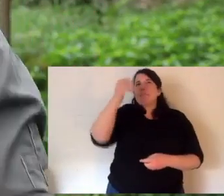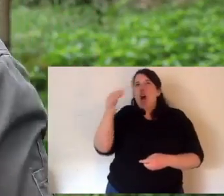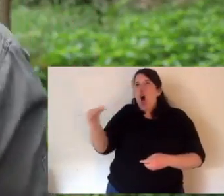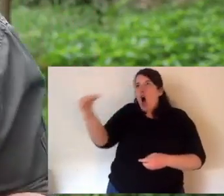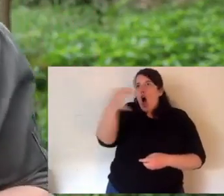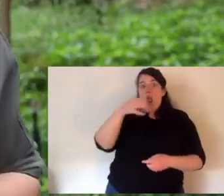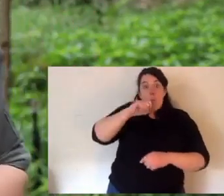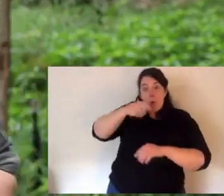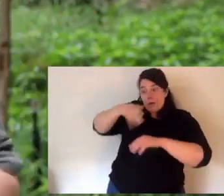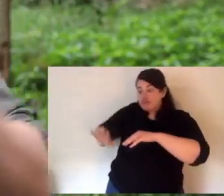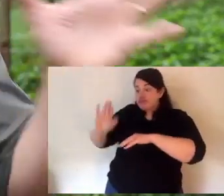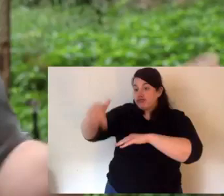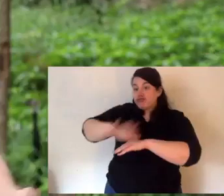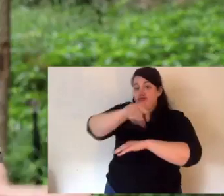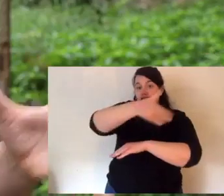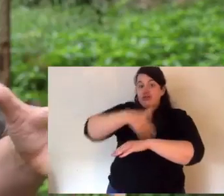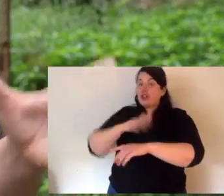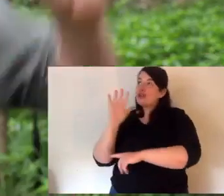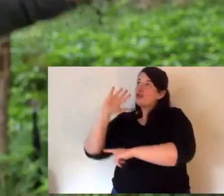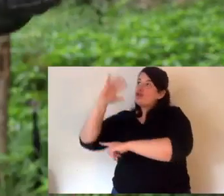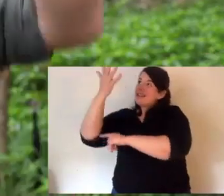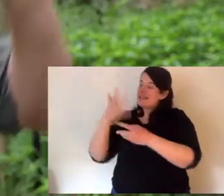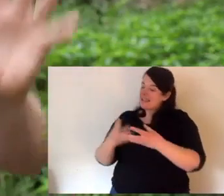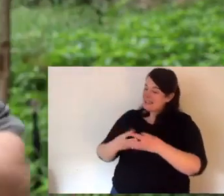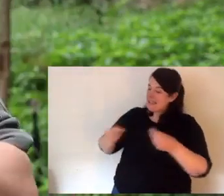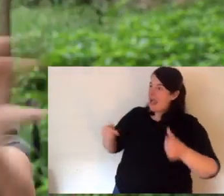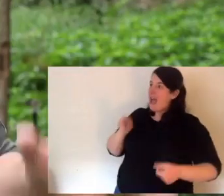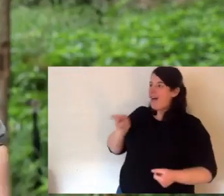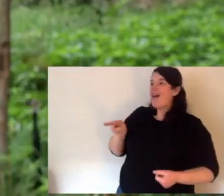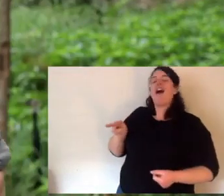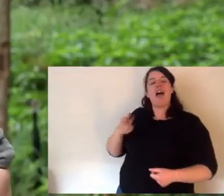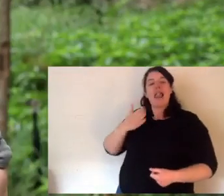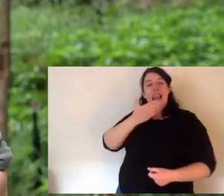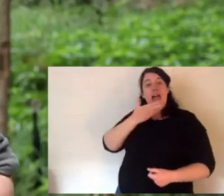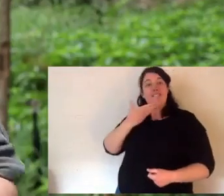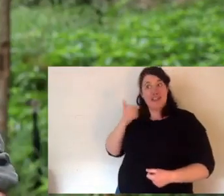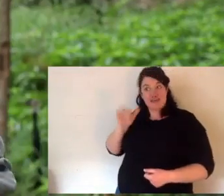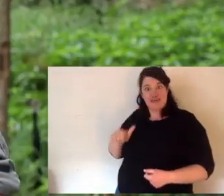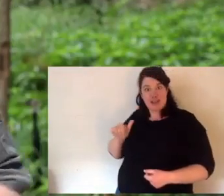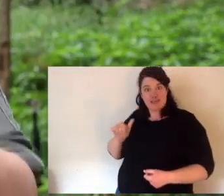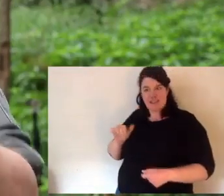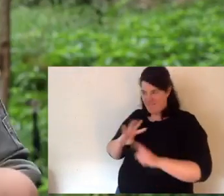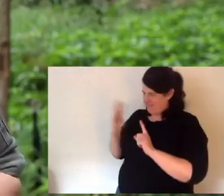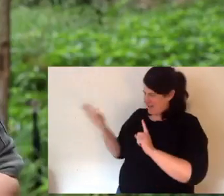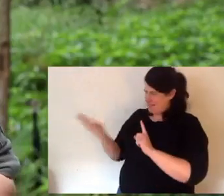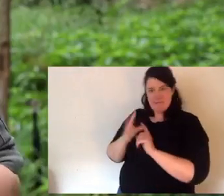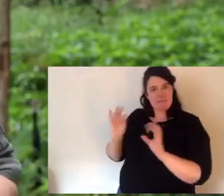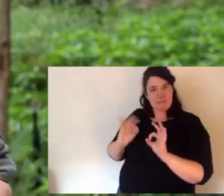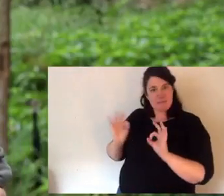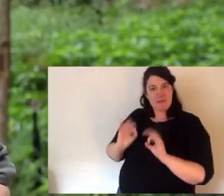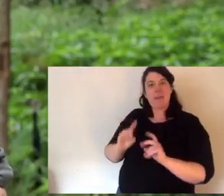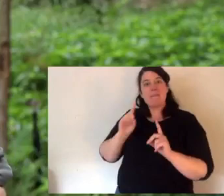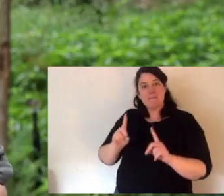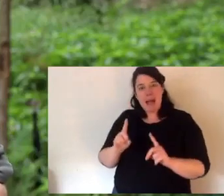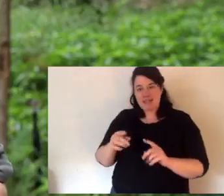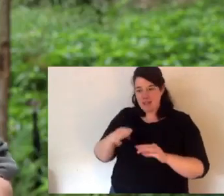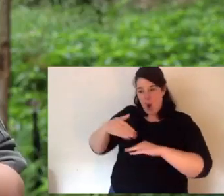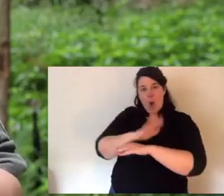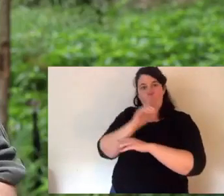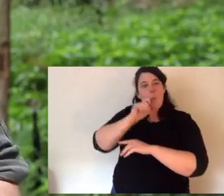if I asked you to picture an island in the middle of the ocean, now look at some palm trees and sand, you don't see a fence around that island, do you?